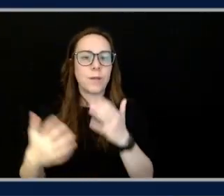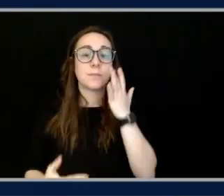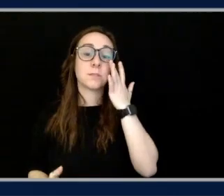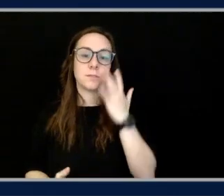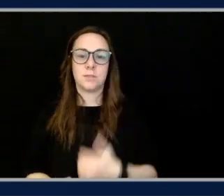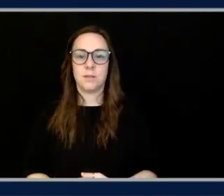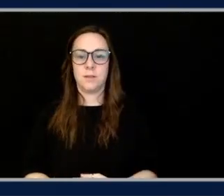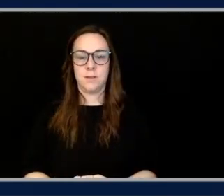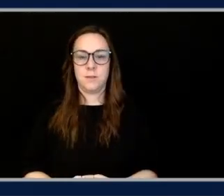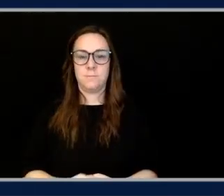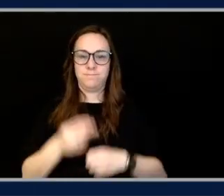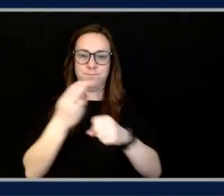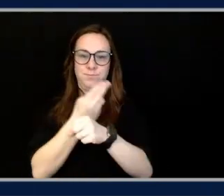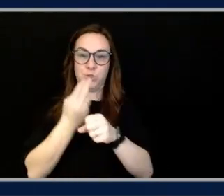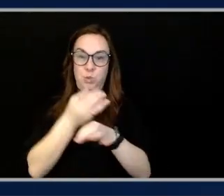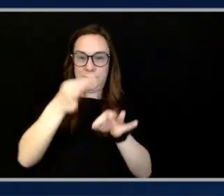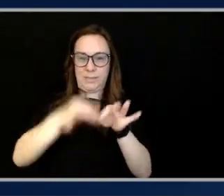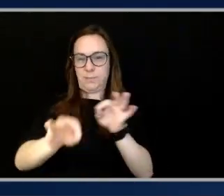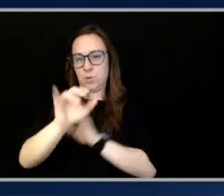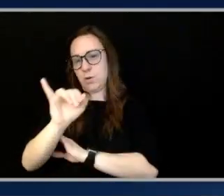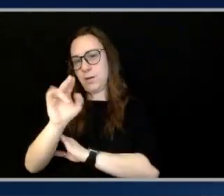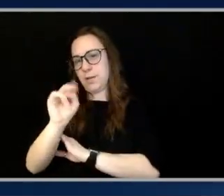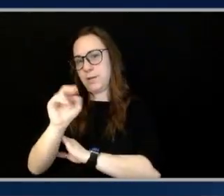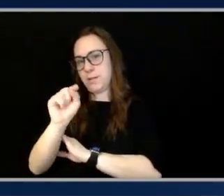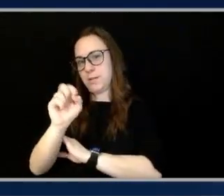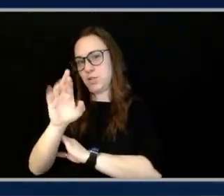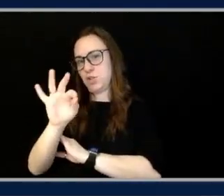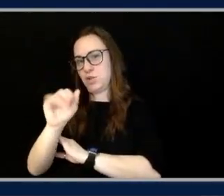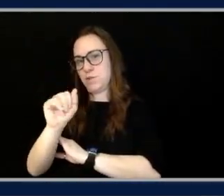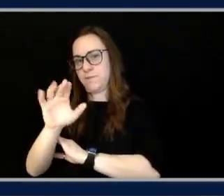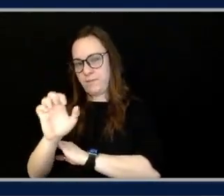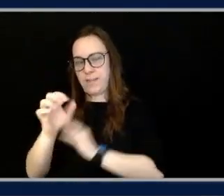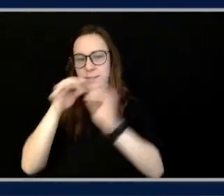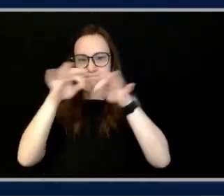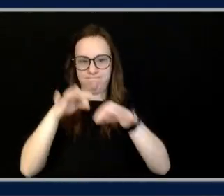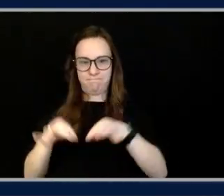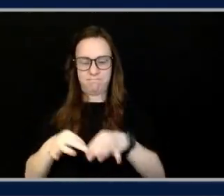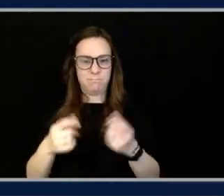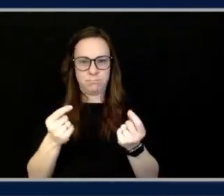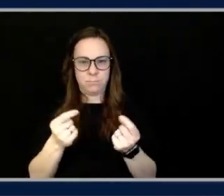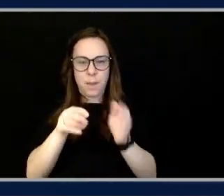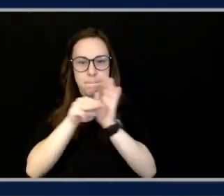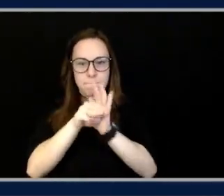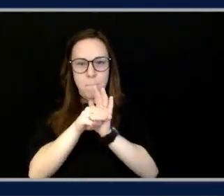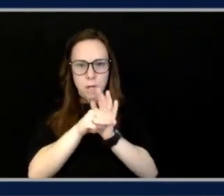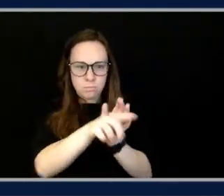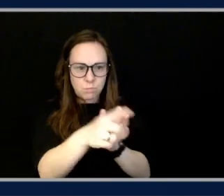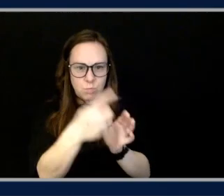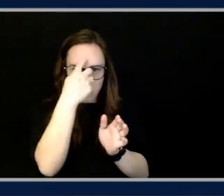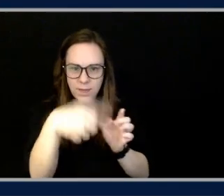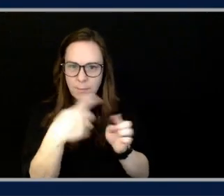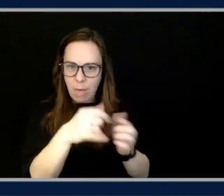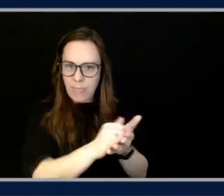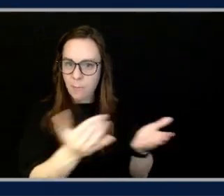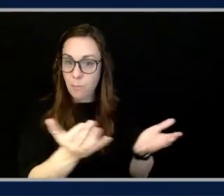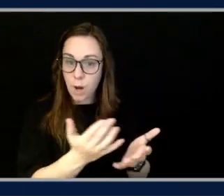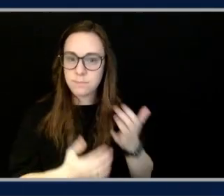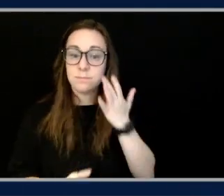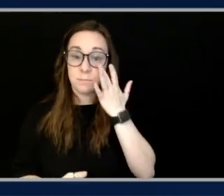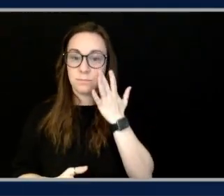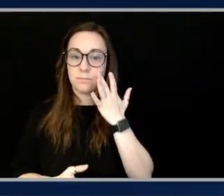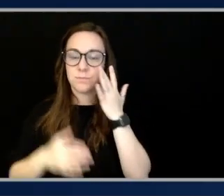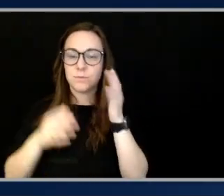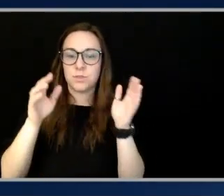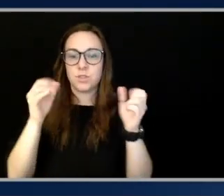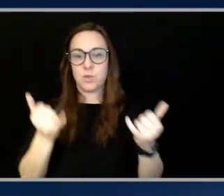a simple interface that I described earlier to actually just ask the model what it thinks of it. Yeah. Okay. So I'm going to flick over to